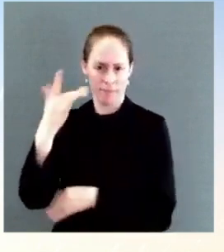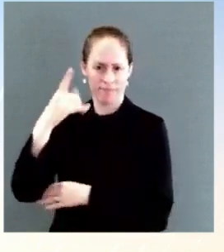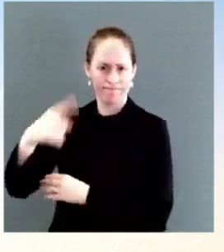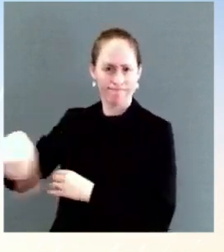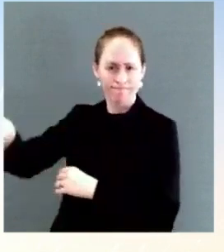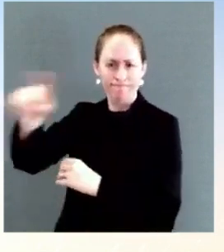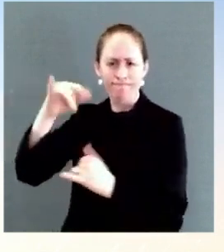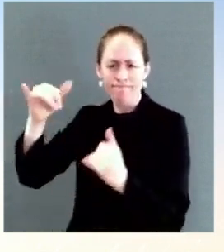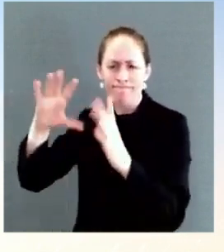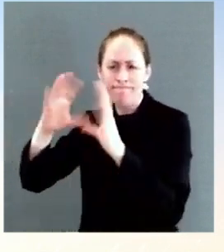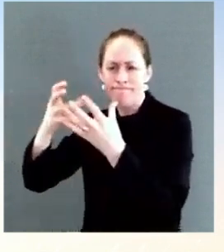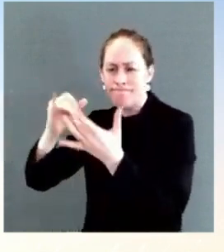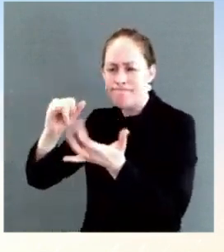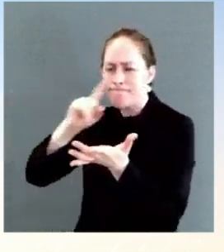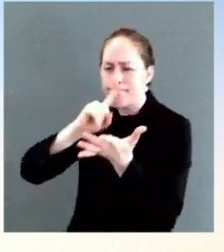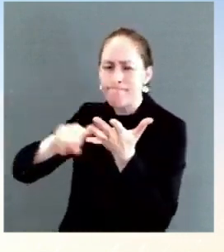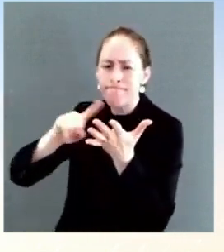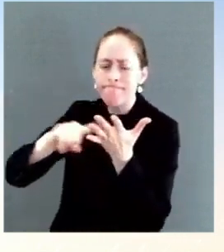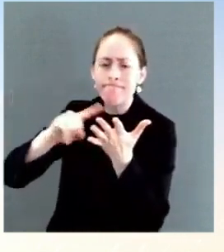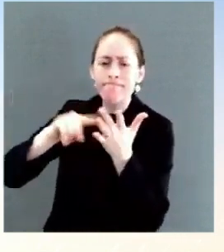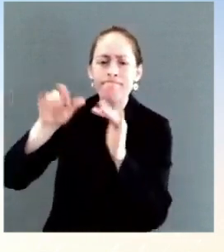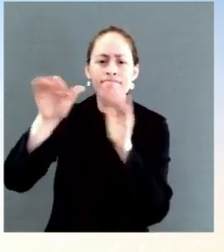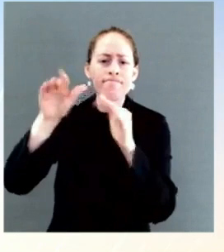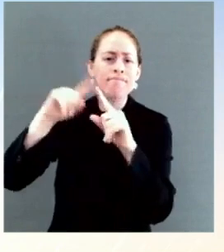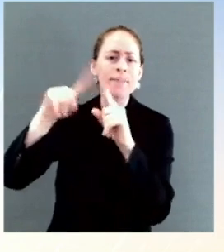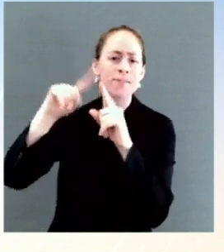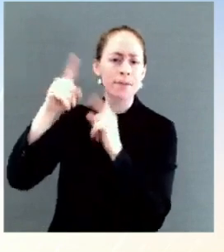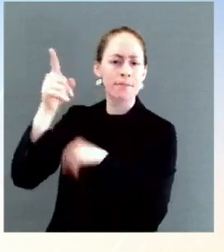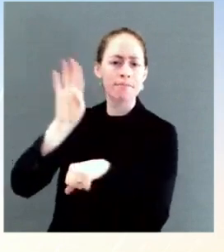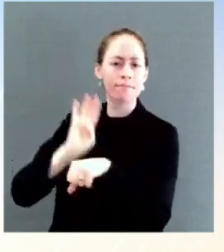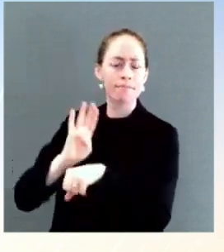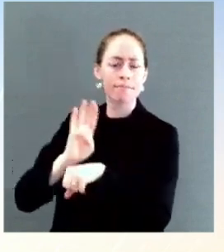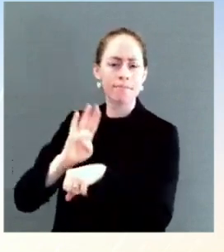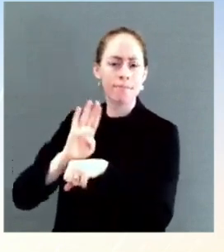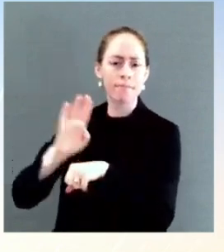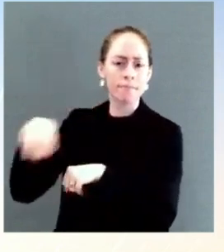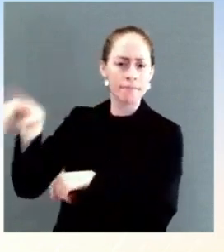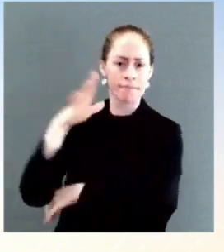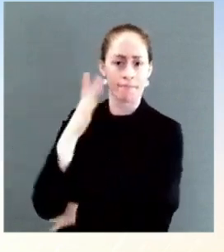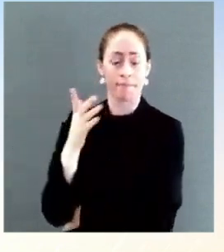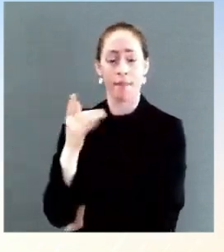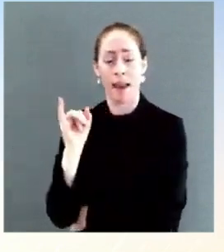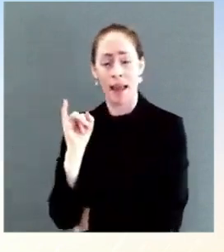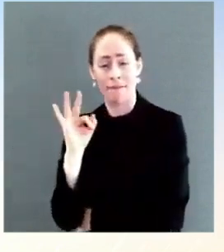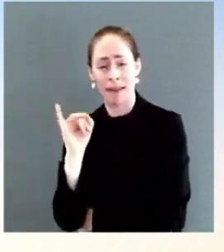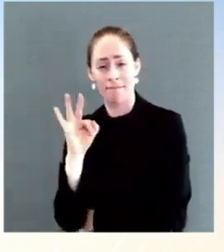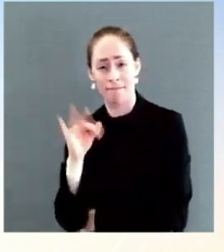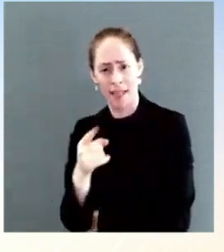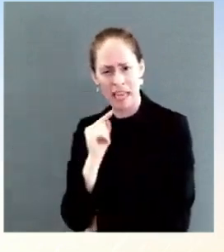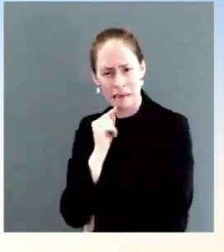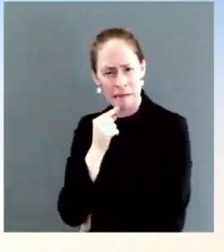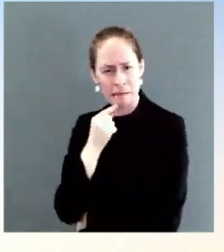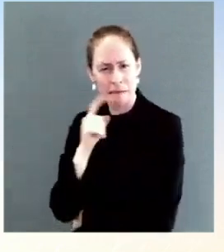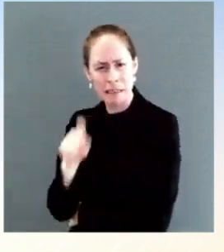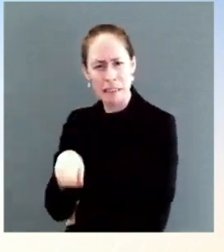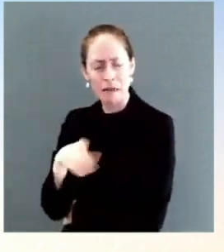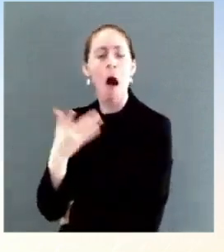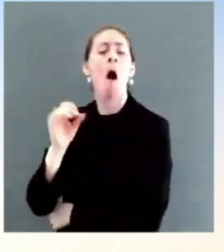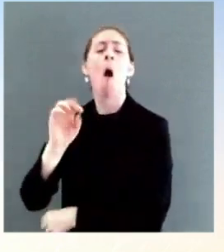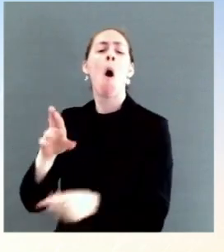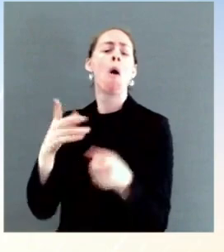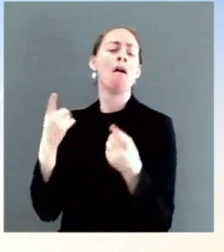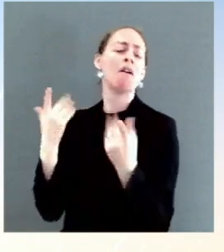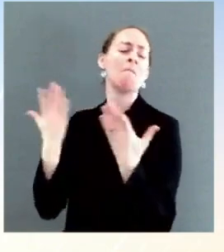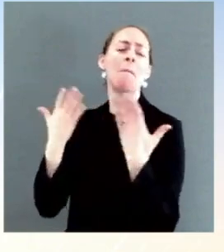case we need it. But the mistake people would make is to say, let me wait and see if we get one. If you're eligible for boosting, get